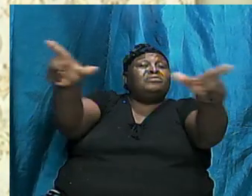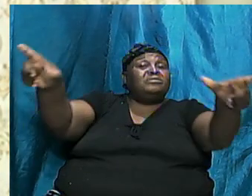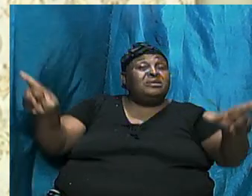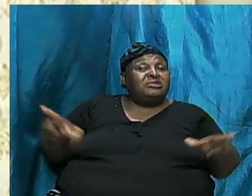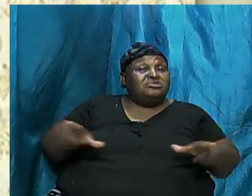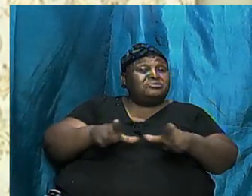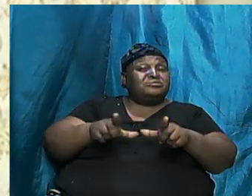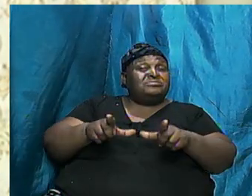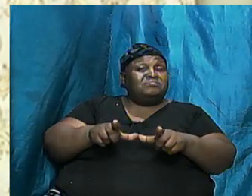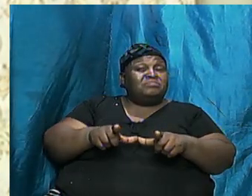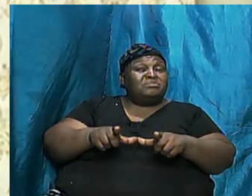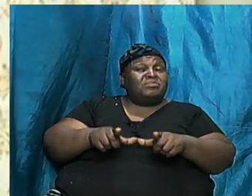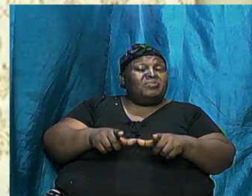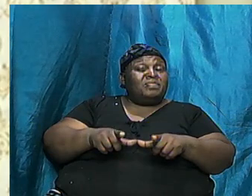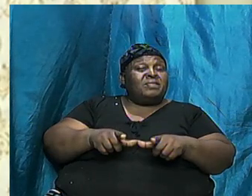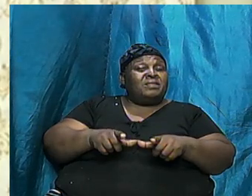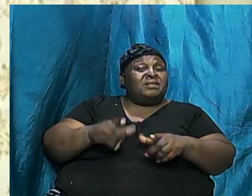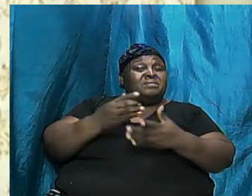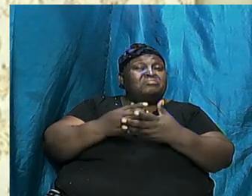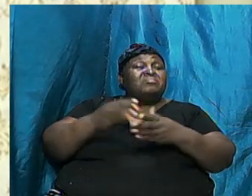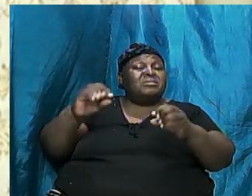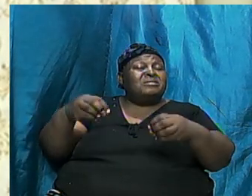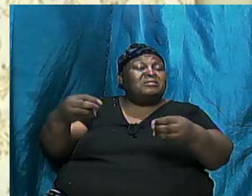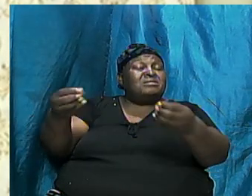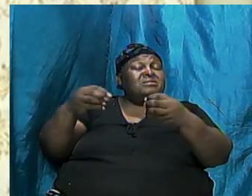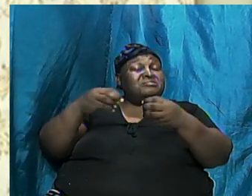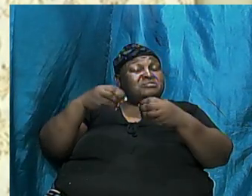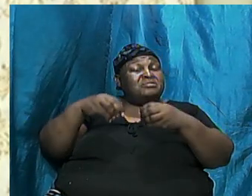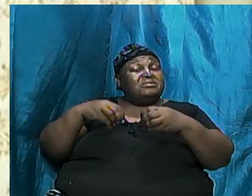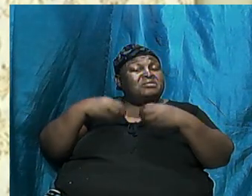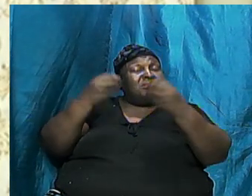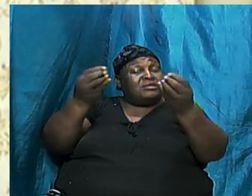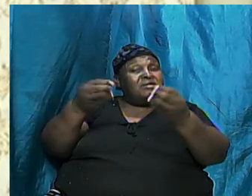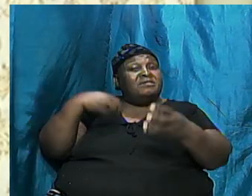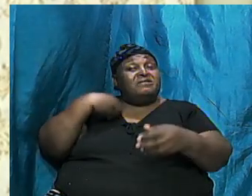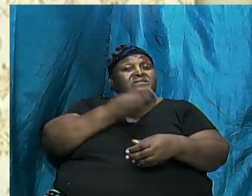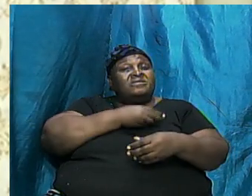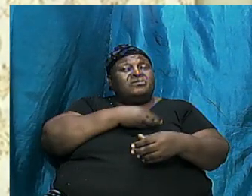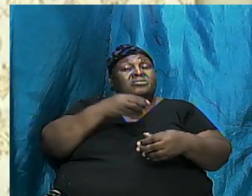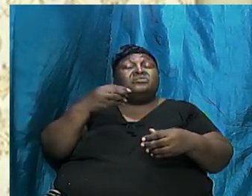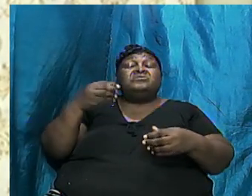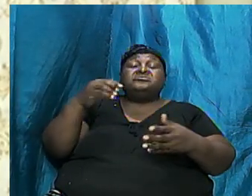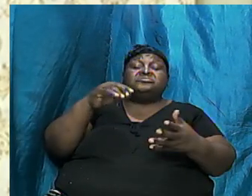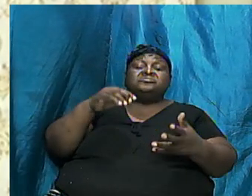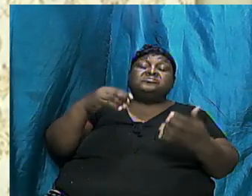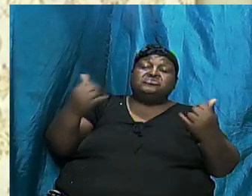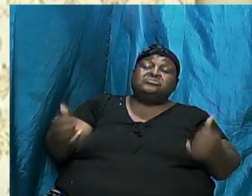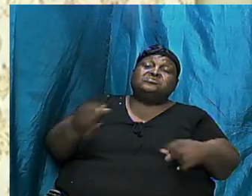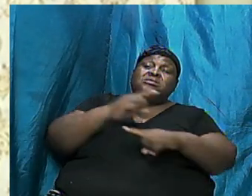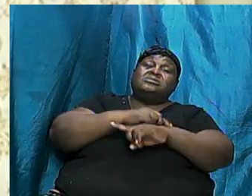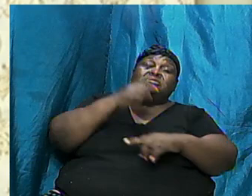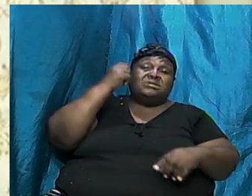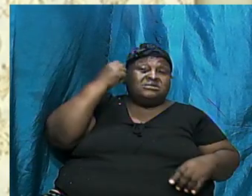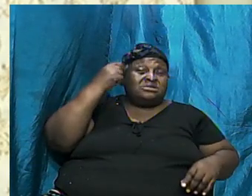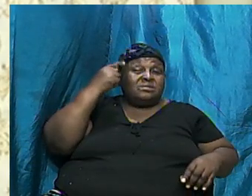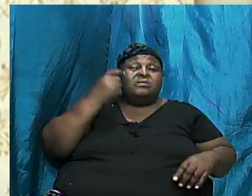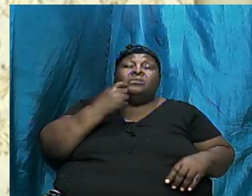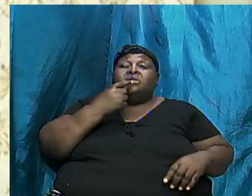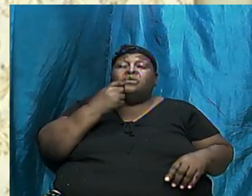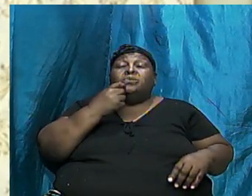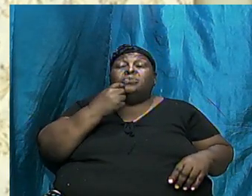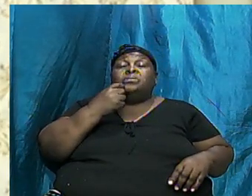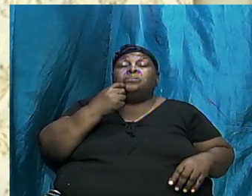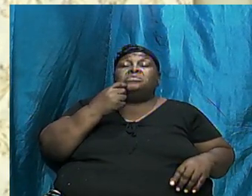gives us today an understanding of who these people are.